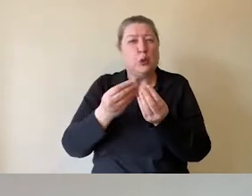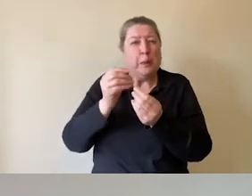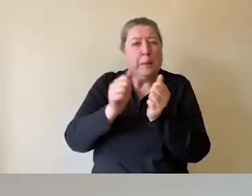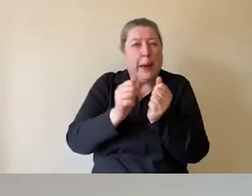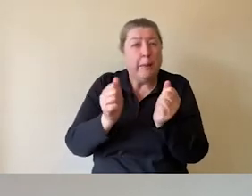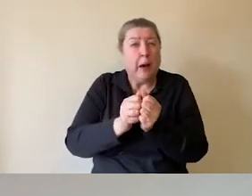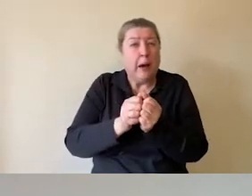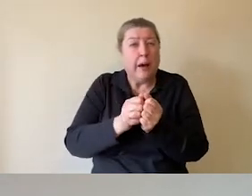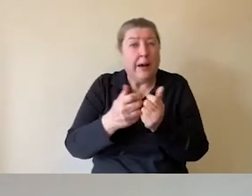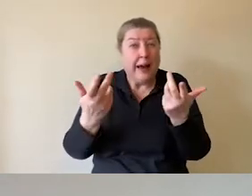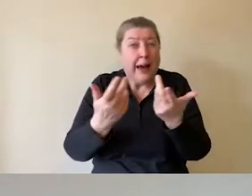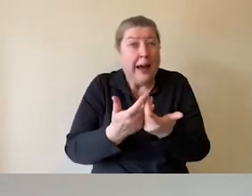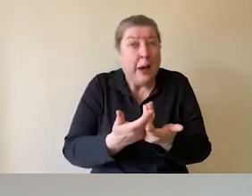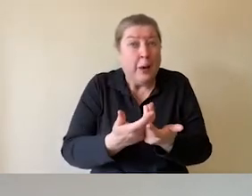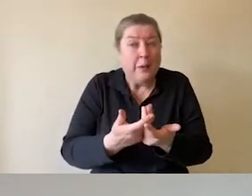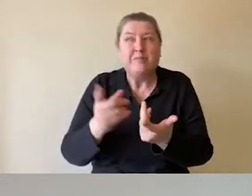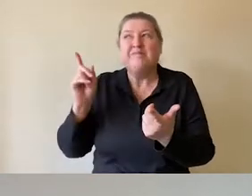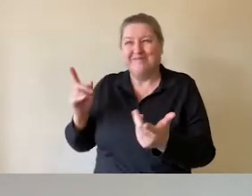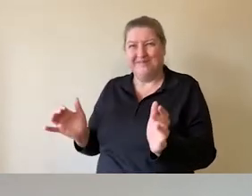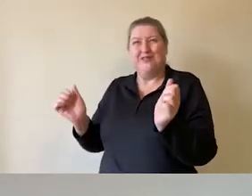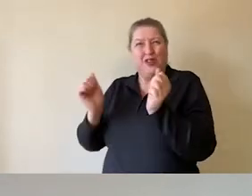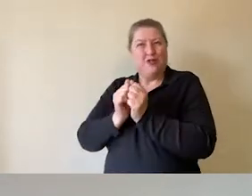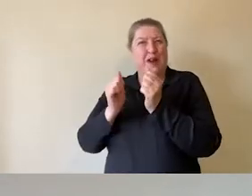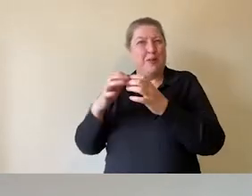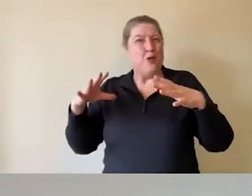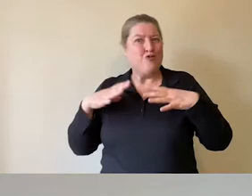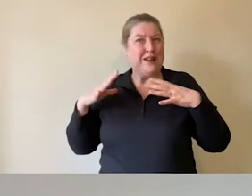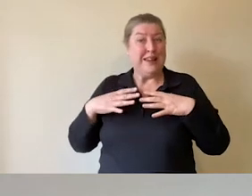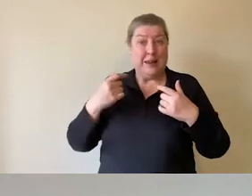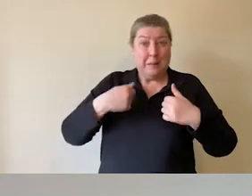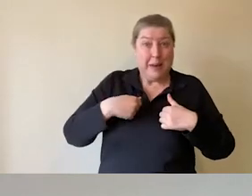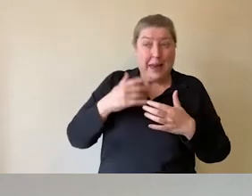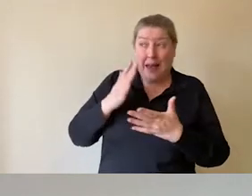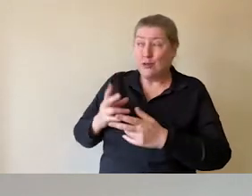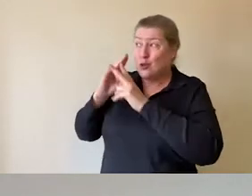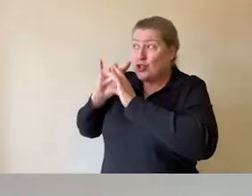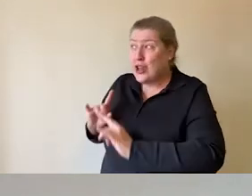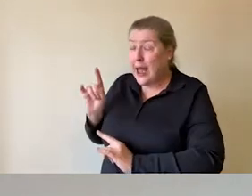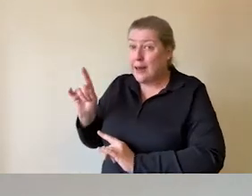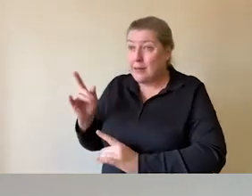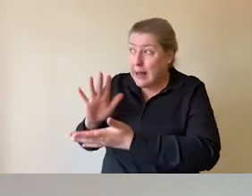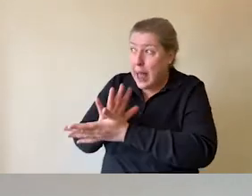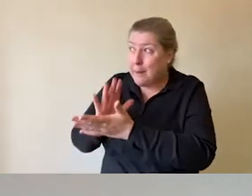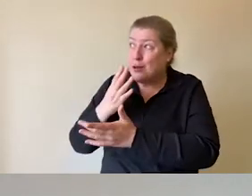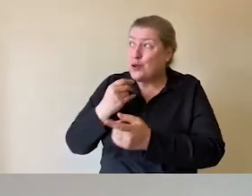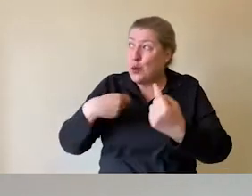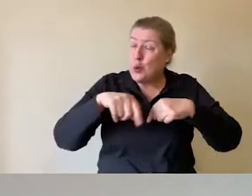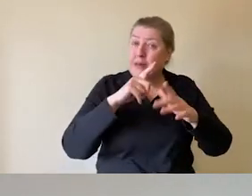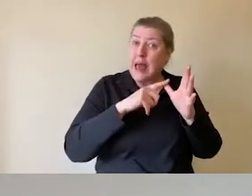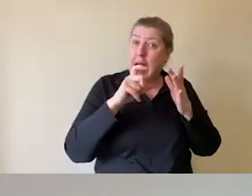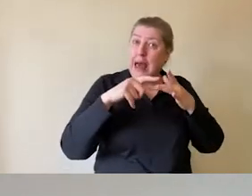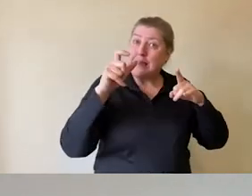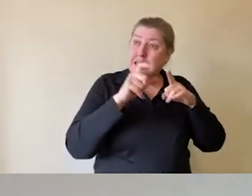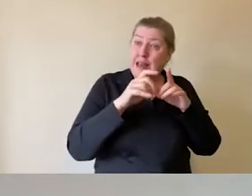in place and all I had to do was check that the curator was happy for us to use acid-free fabric and